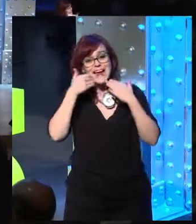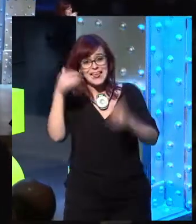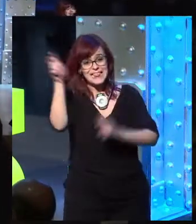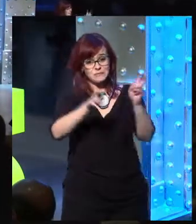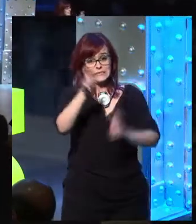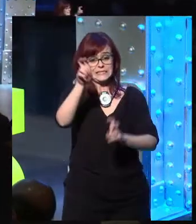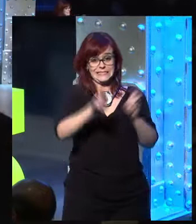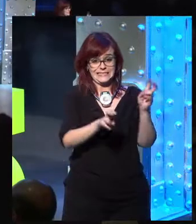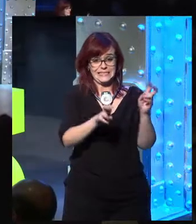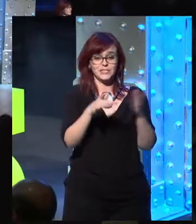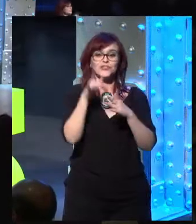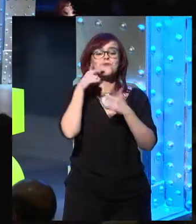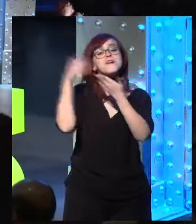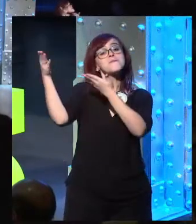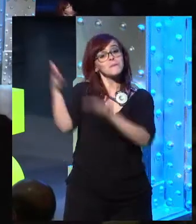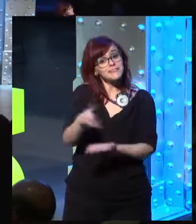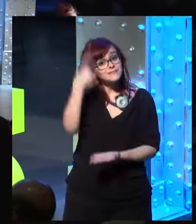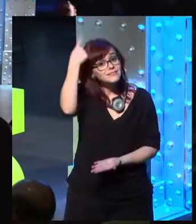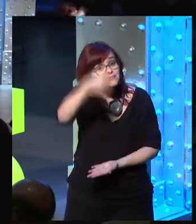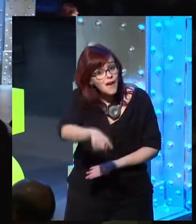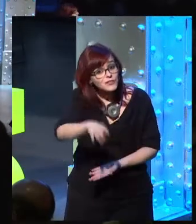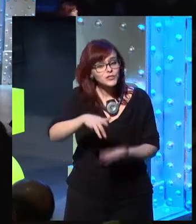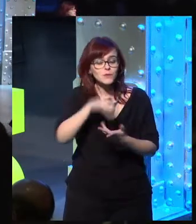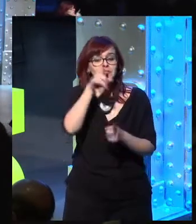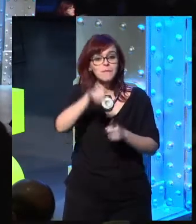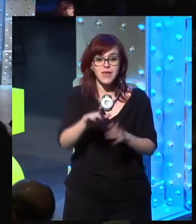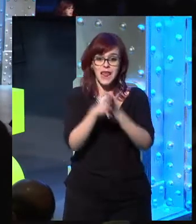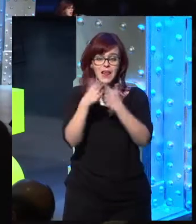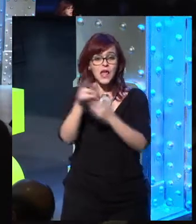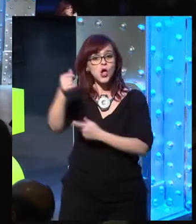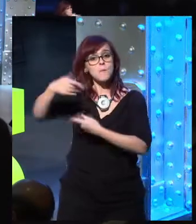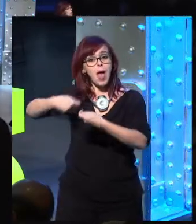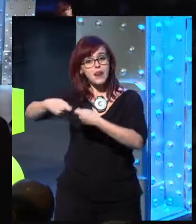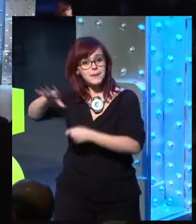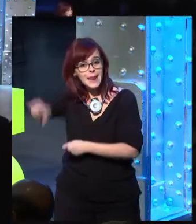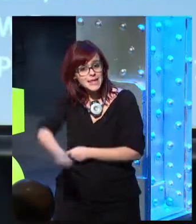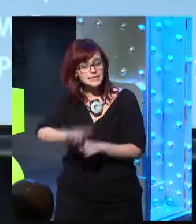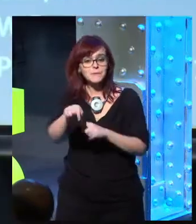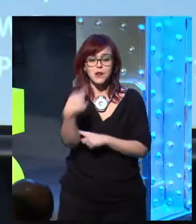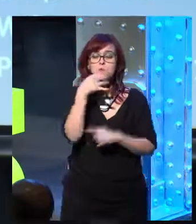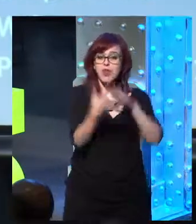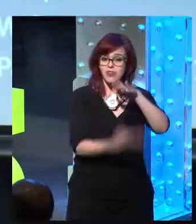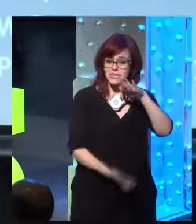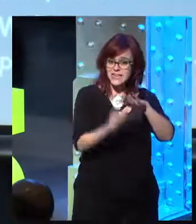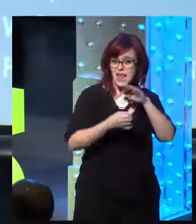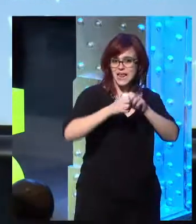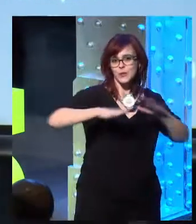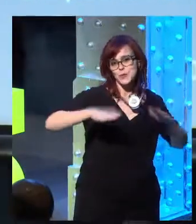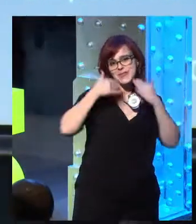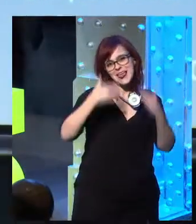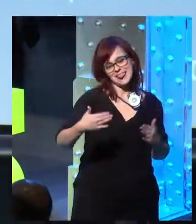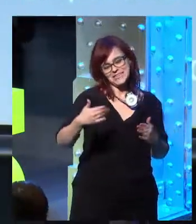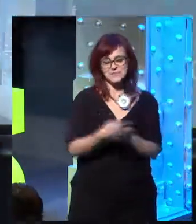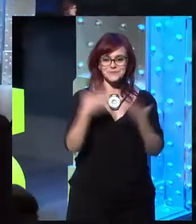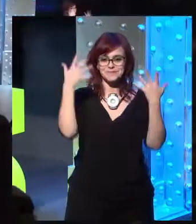So to wrap up, thank you very much for coming and welcome and well, you know that you can buy the book at different bookstores and you can download it